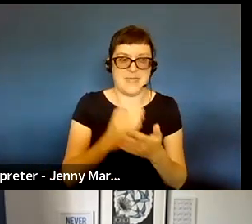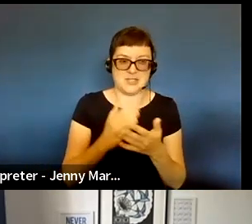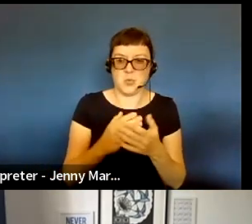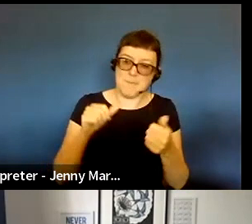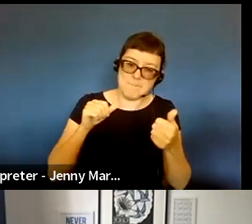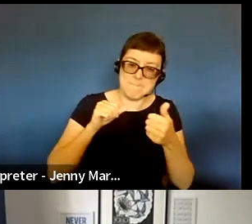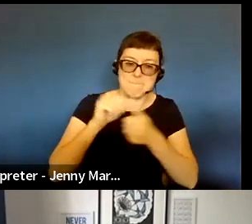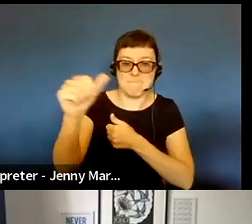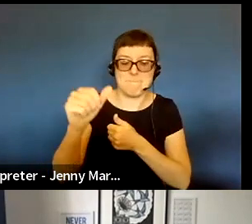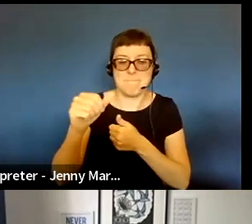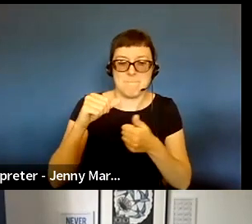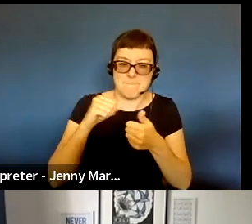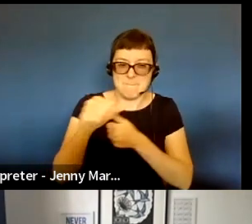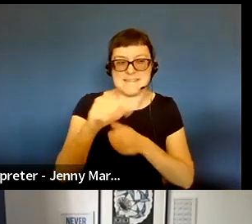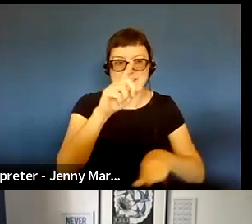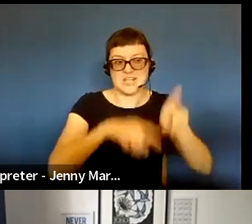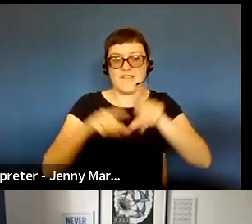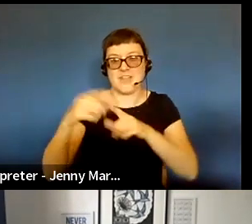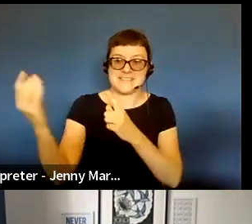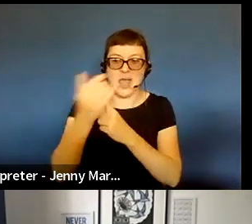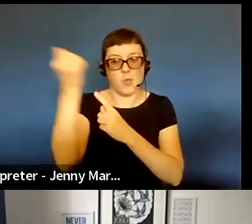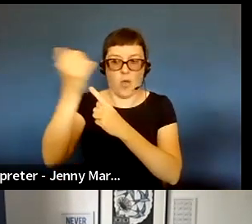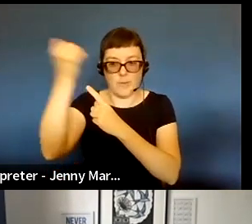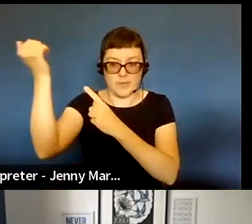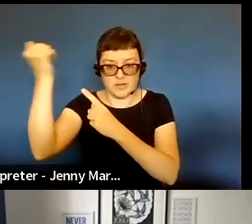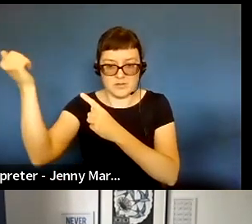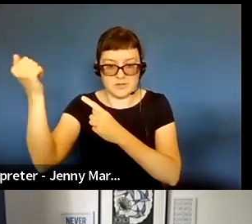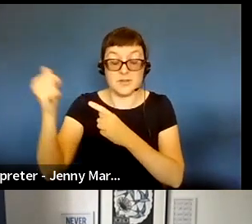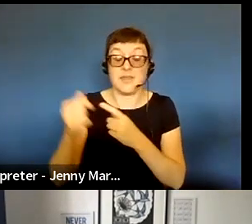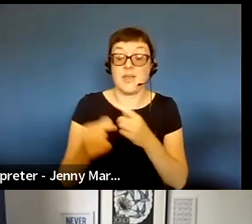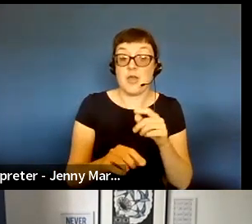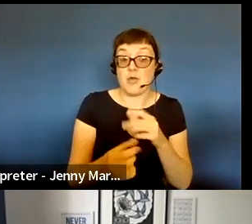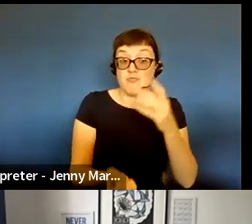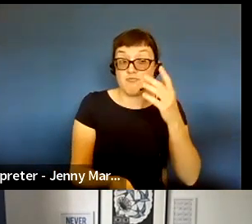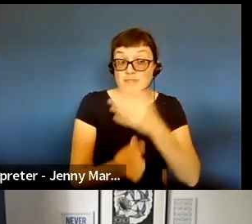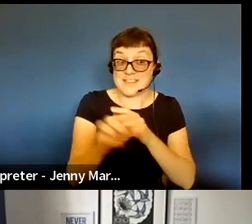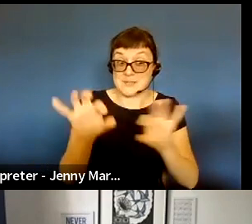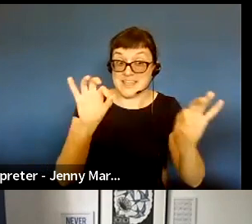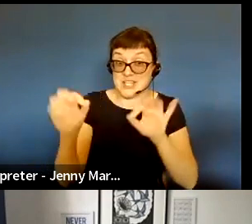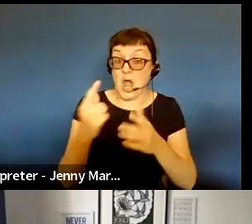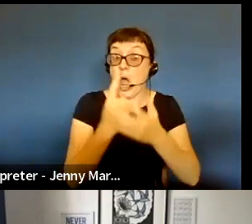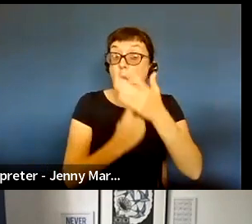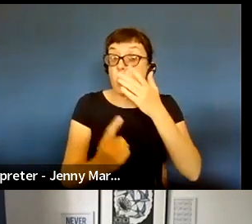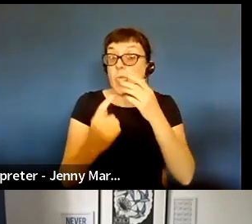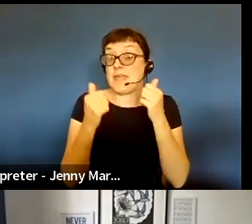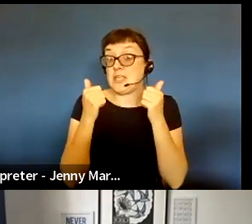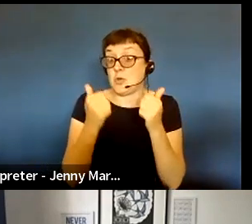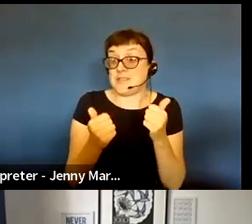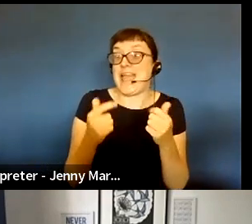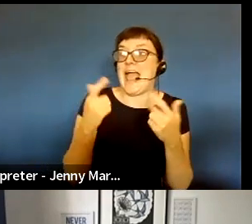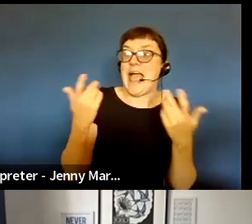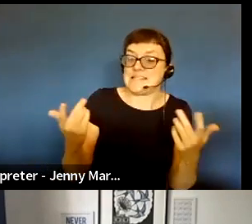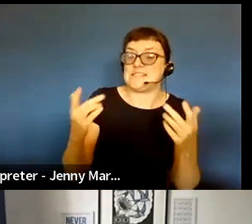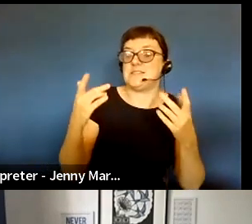the best chance of being diverse. The outcome of random selection is only good as the pool it is drawing upon.